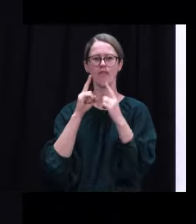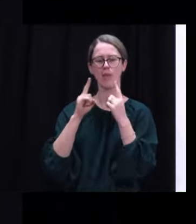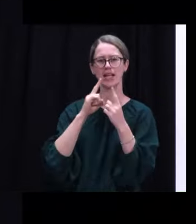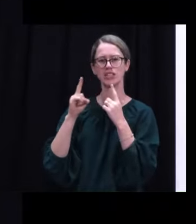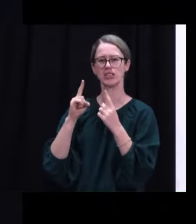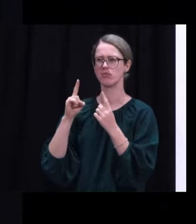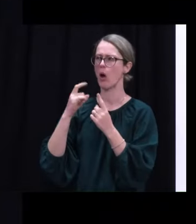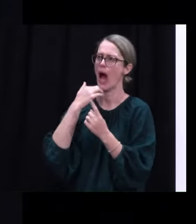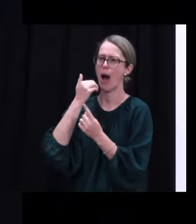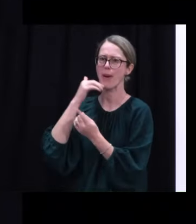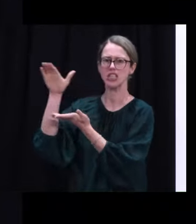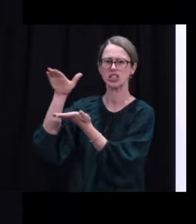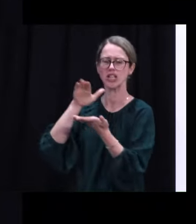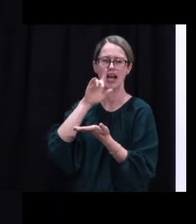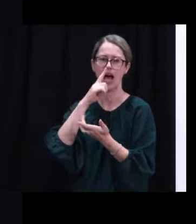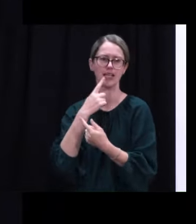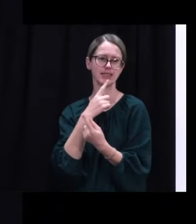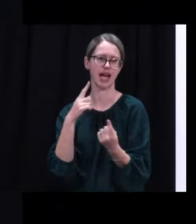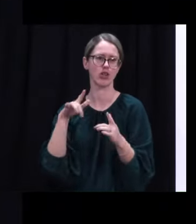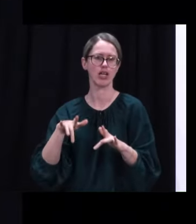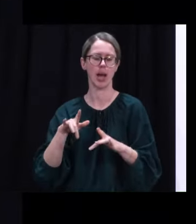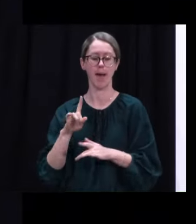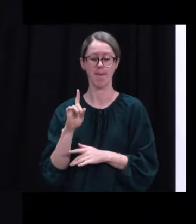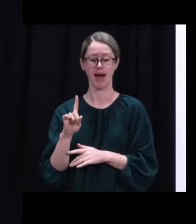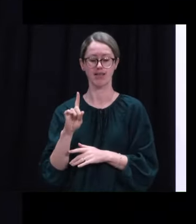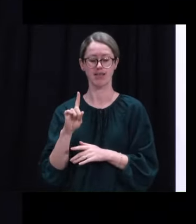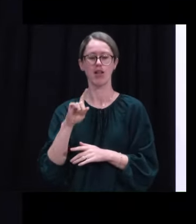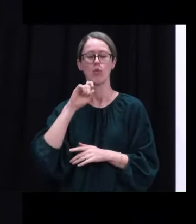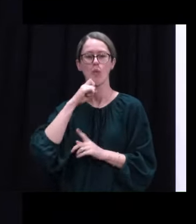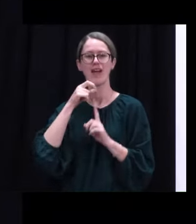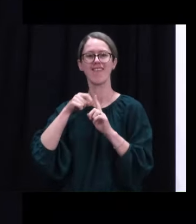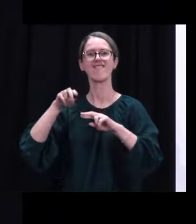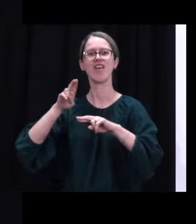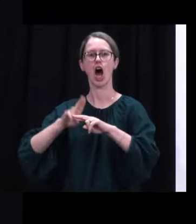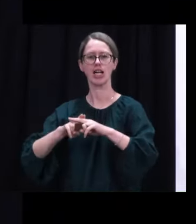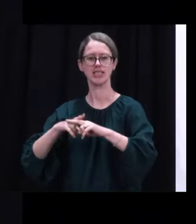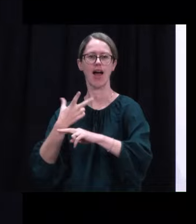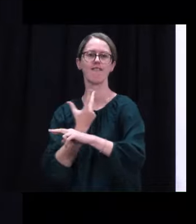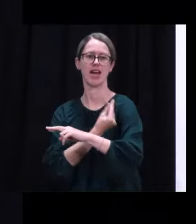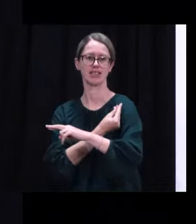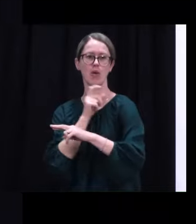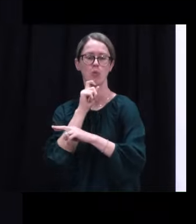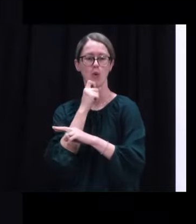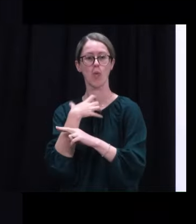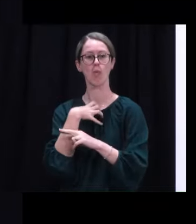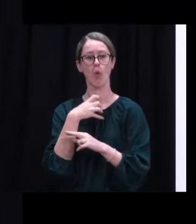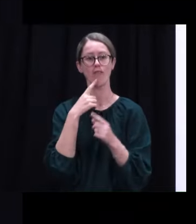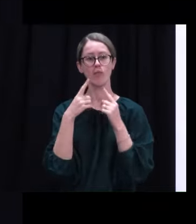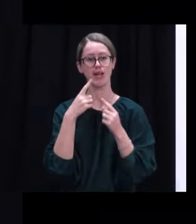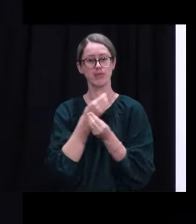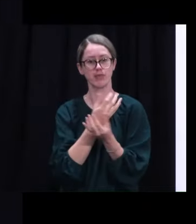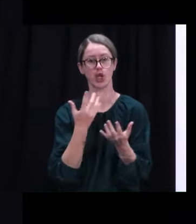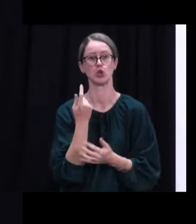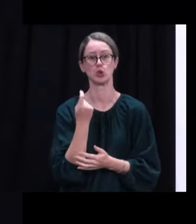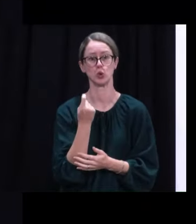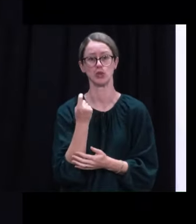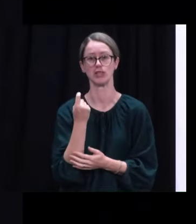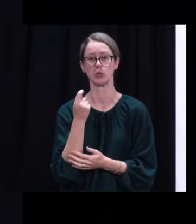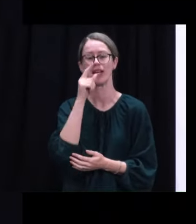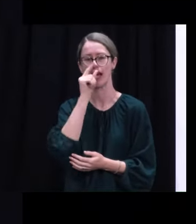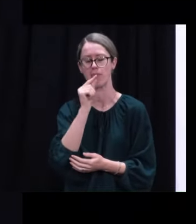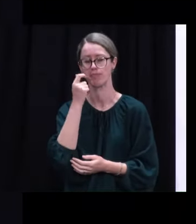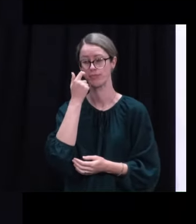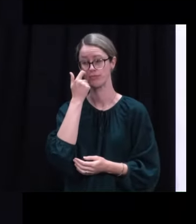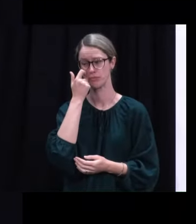quantities. They are, however, Pfizer doses, and we will share further information as soon as we are